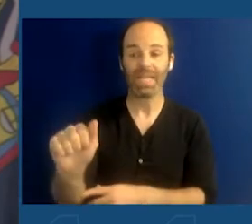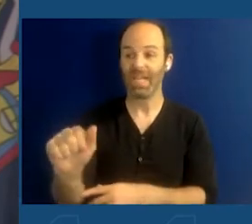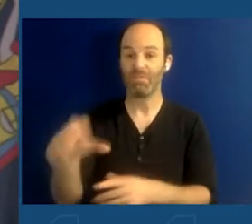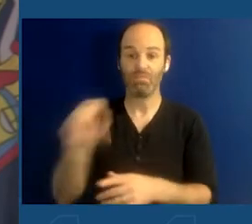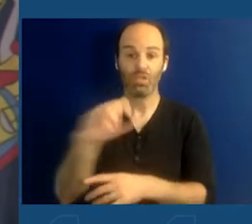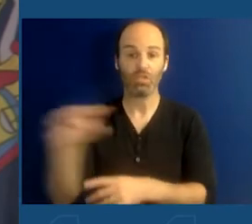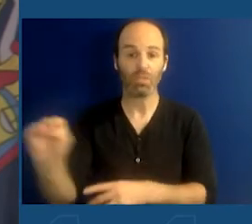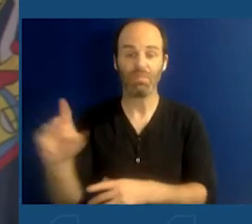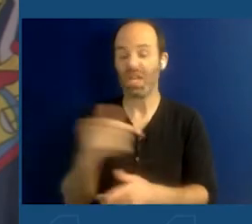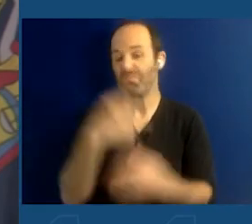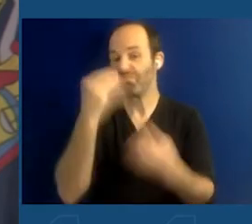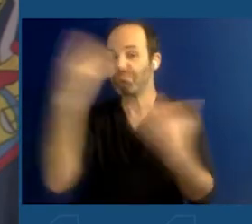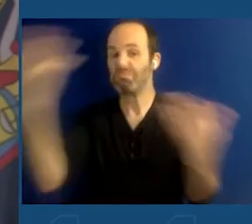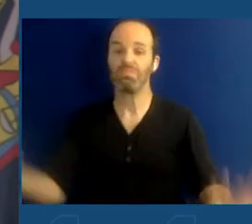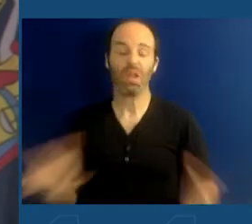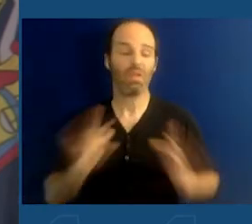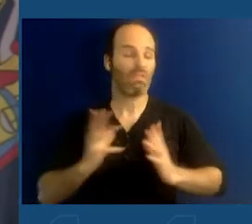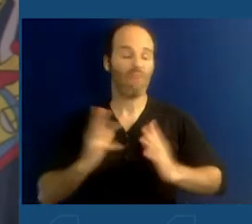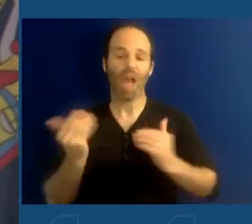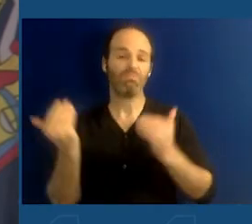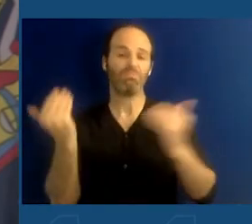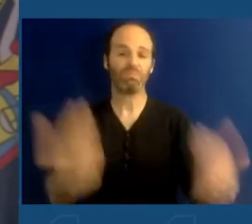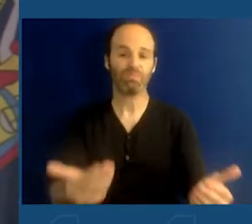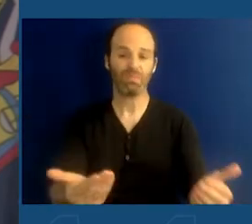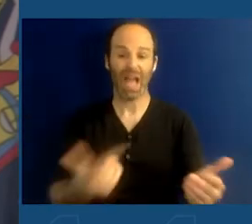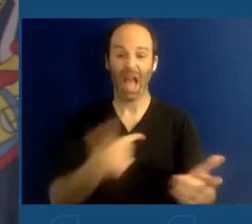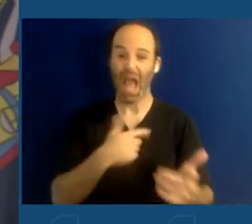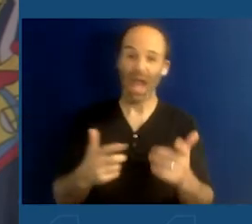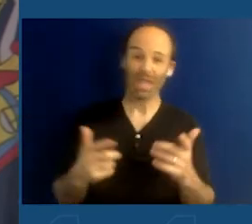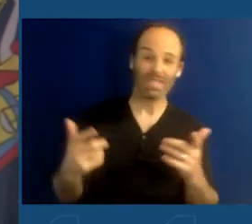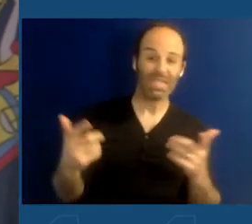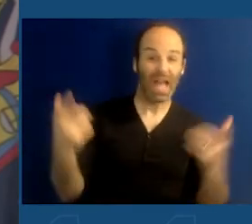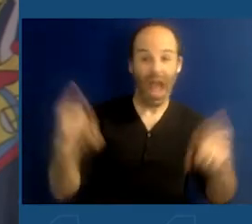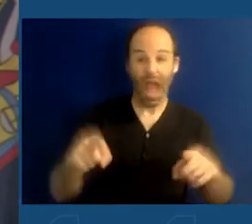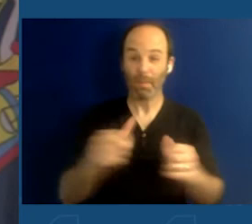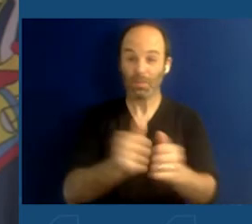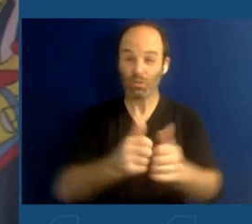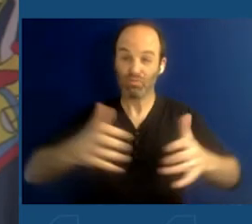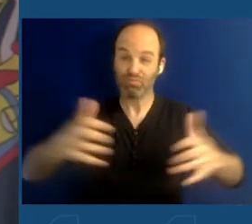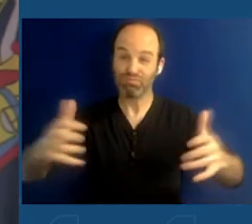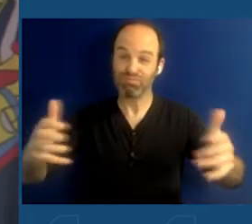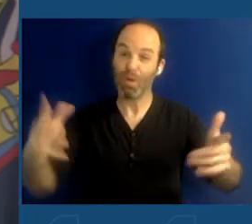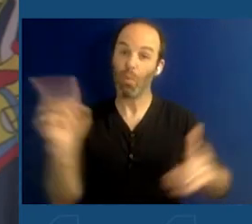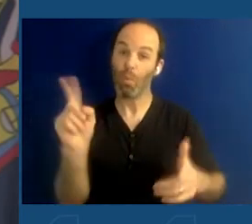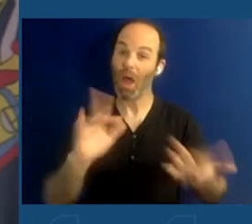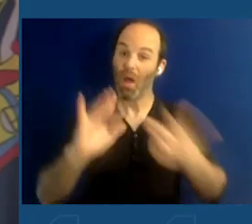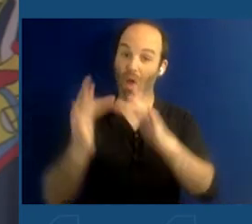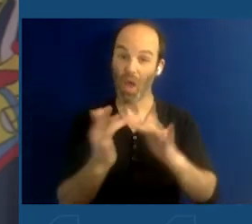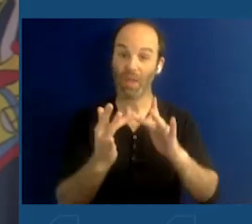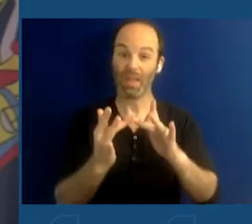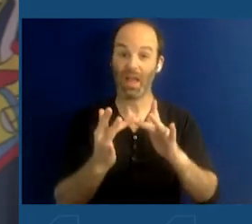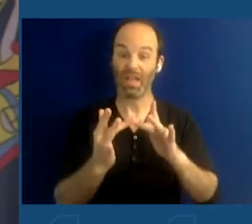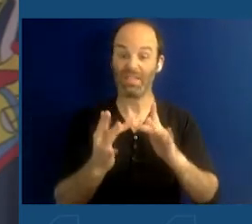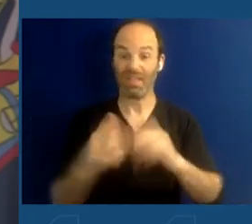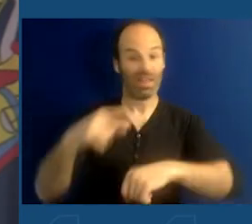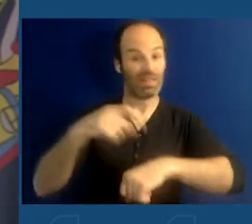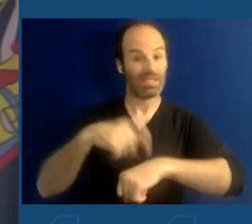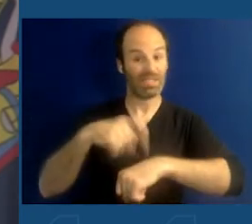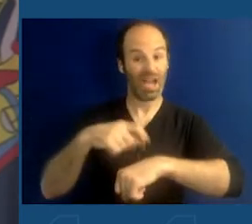breeding ground for this hate is mostly online. And you think about the timing. You know, this individual, 18 years old,